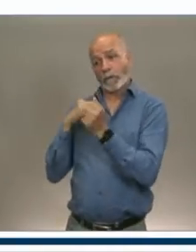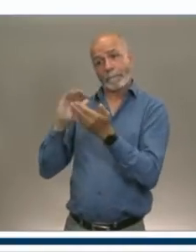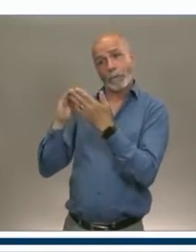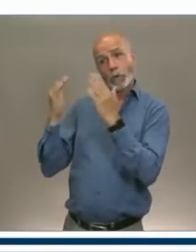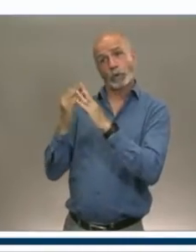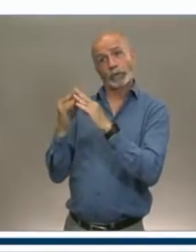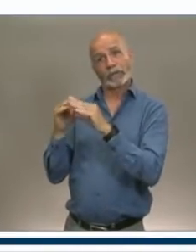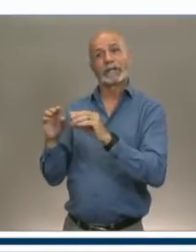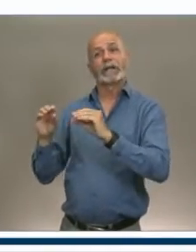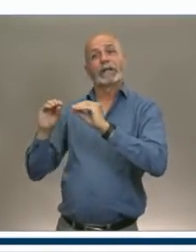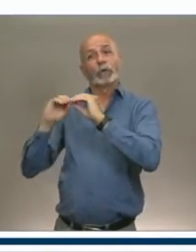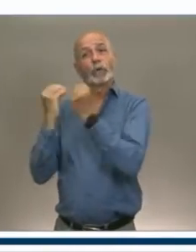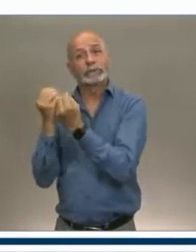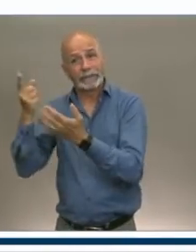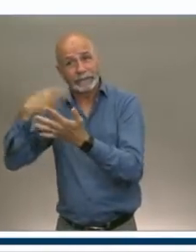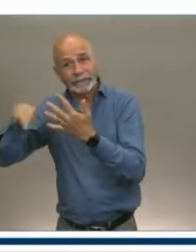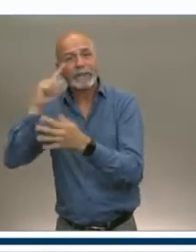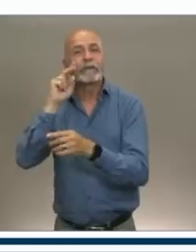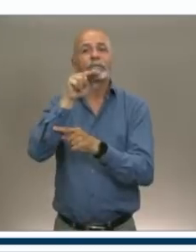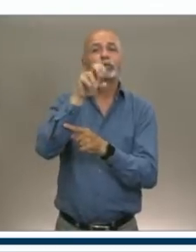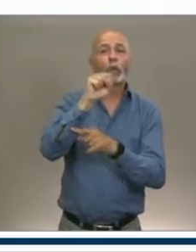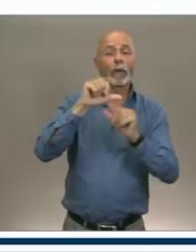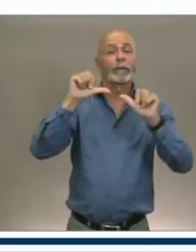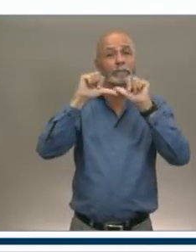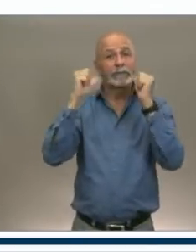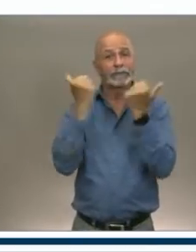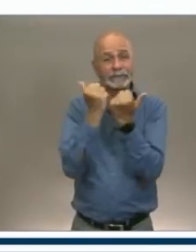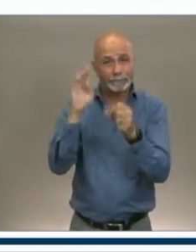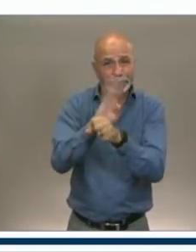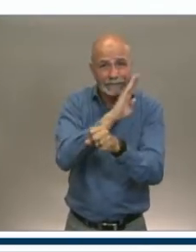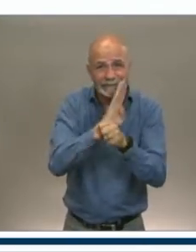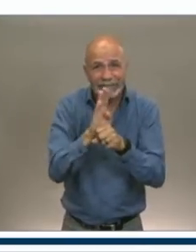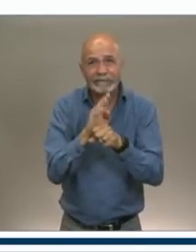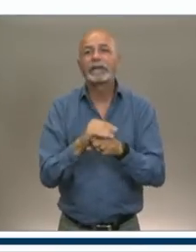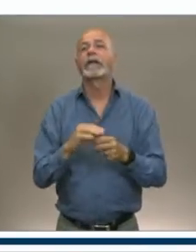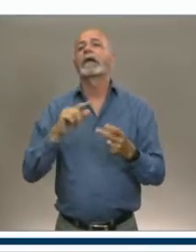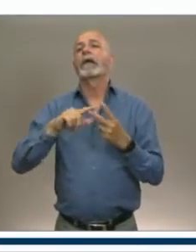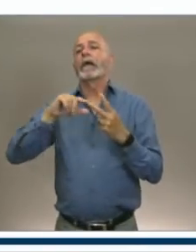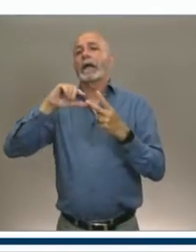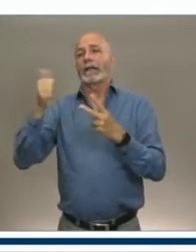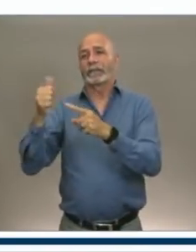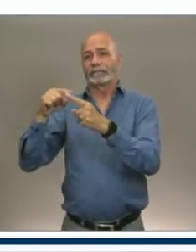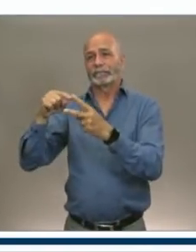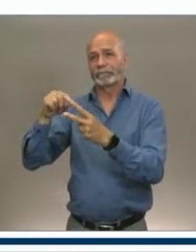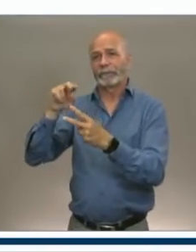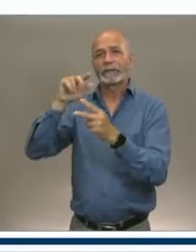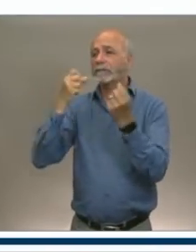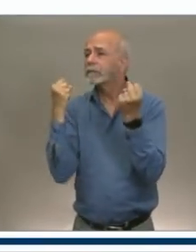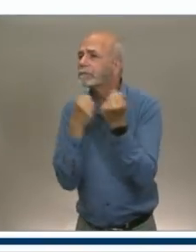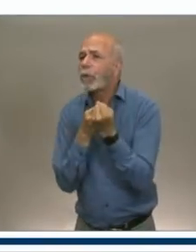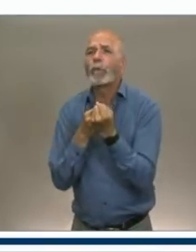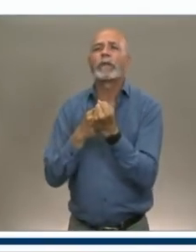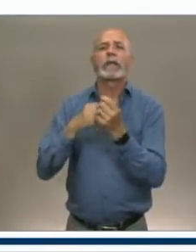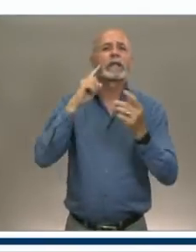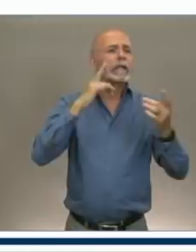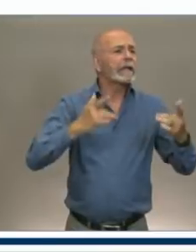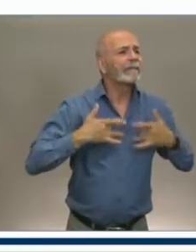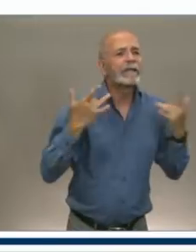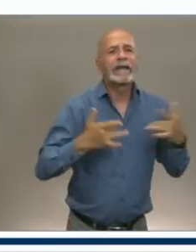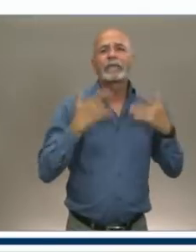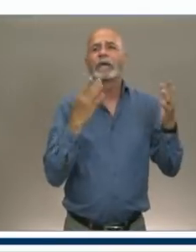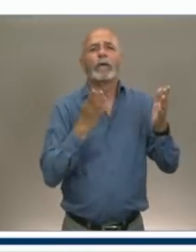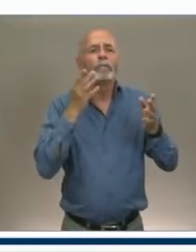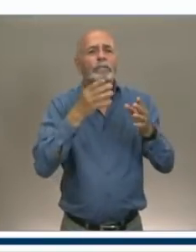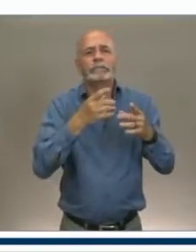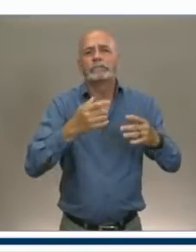and Labor Economic Coalition to support a number of public events with attractions across the province with